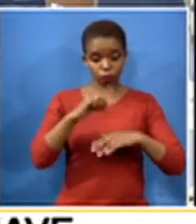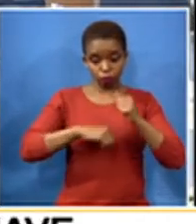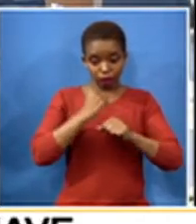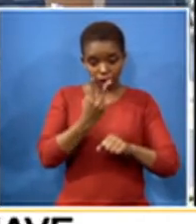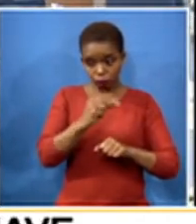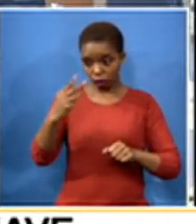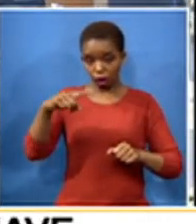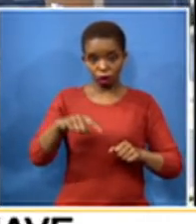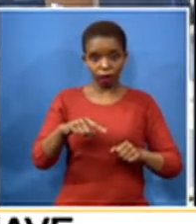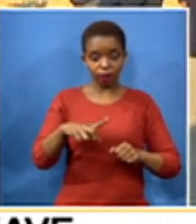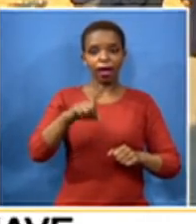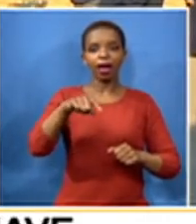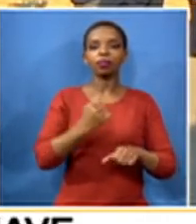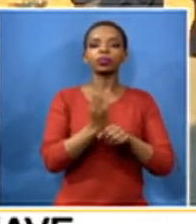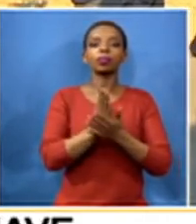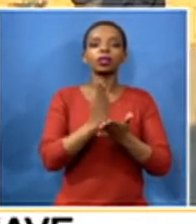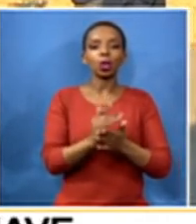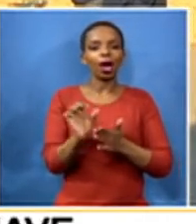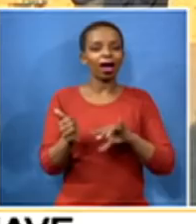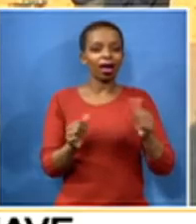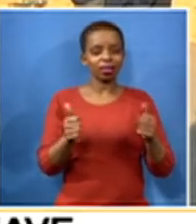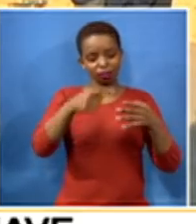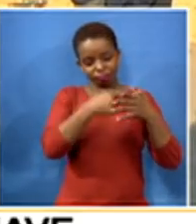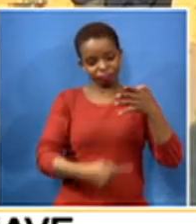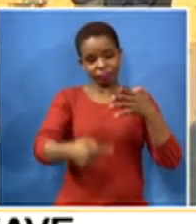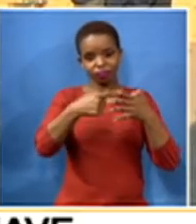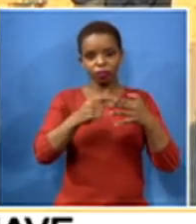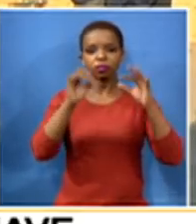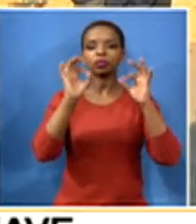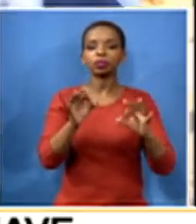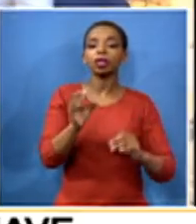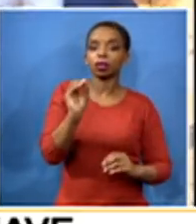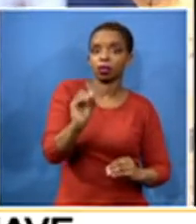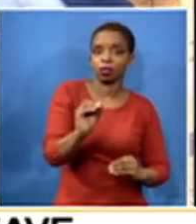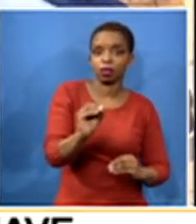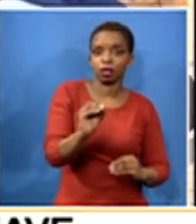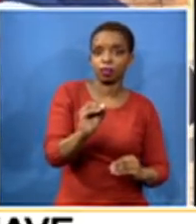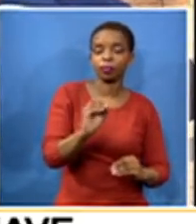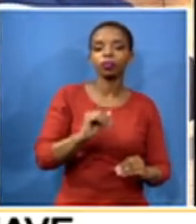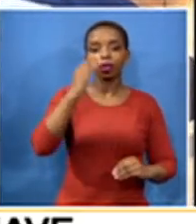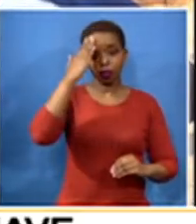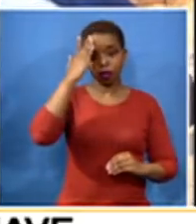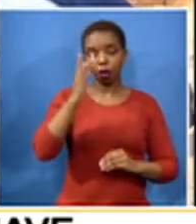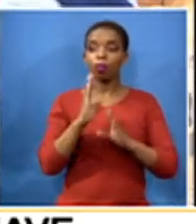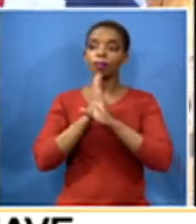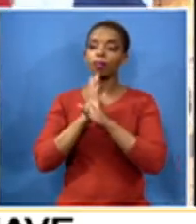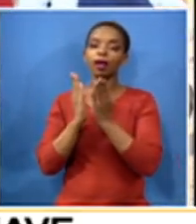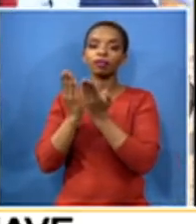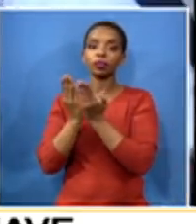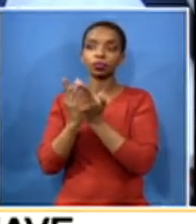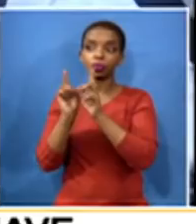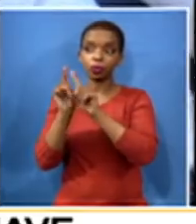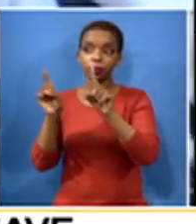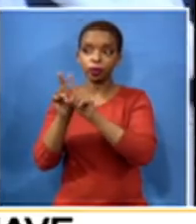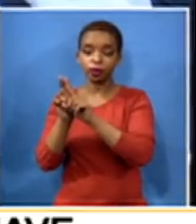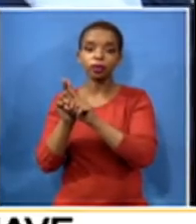all these other issues are in place and obviously we know that independent schools and the historically